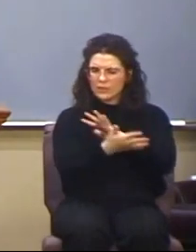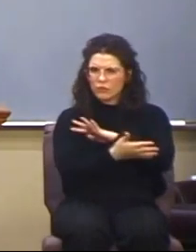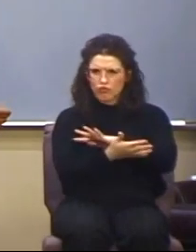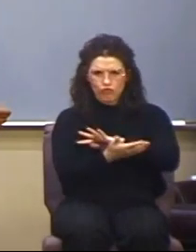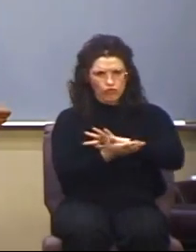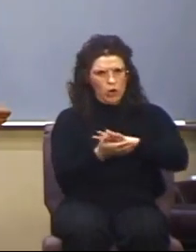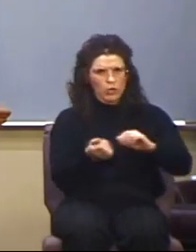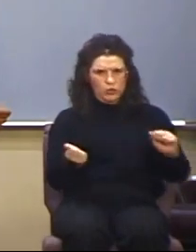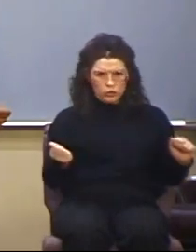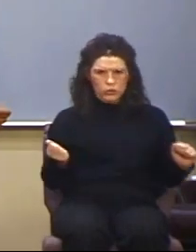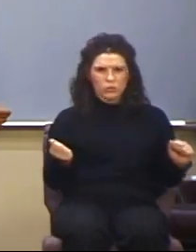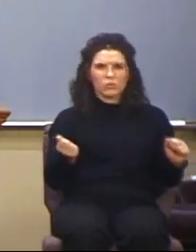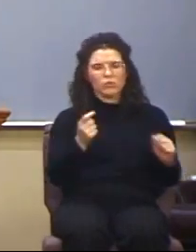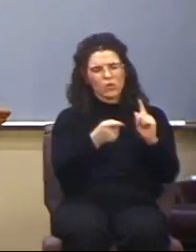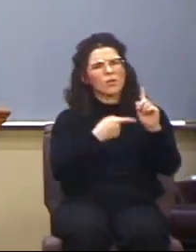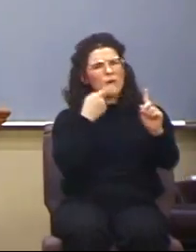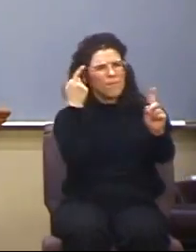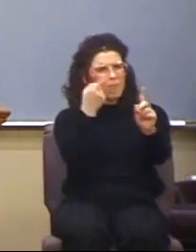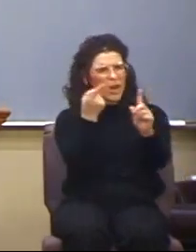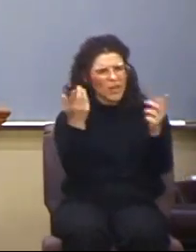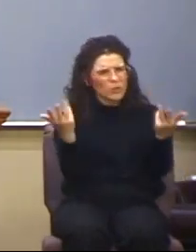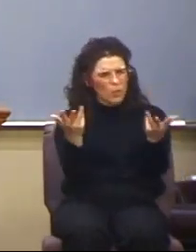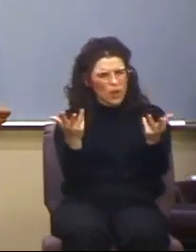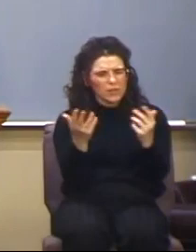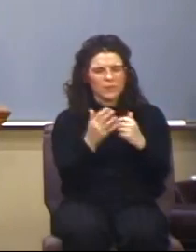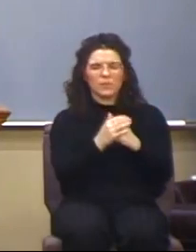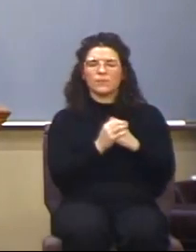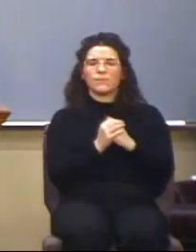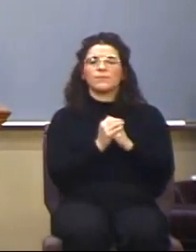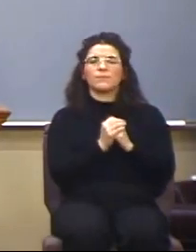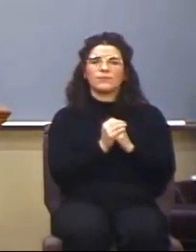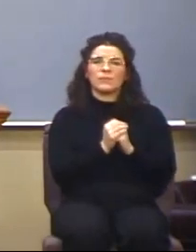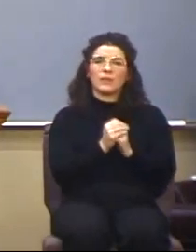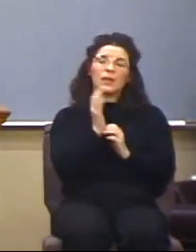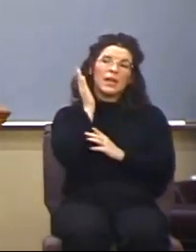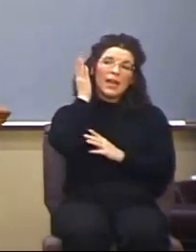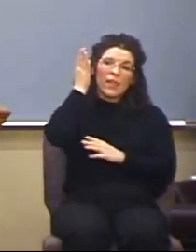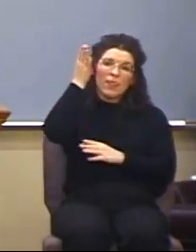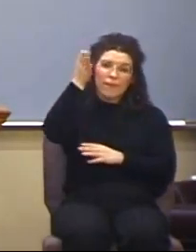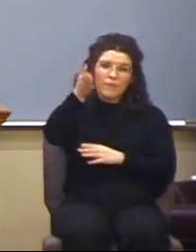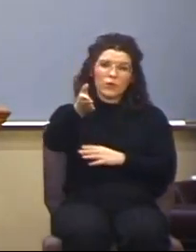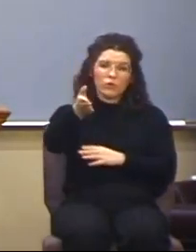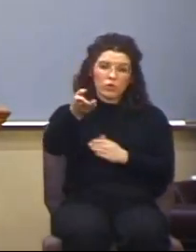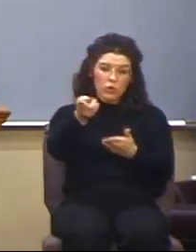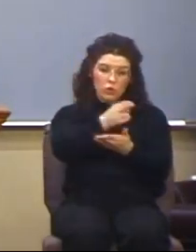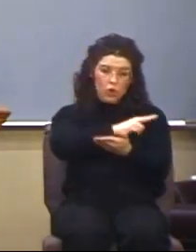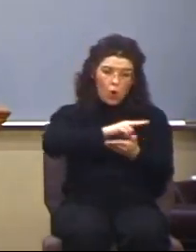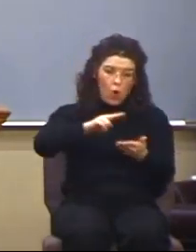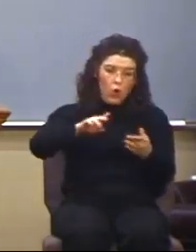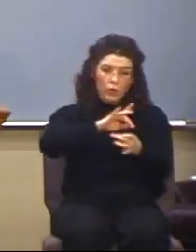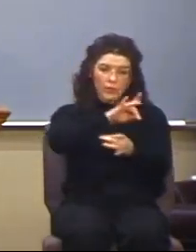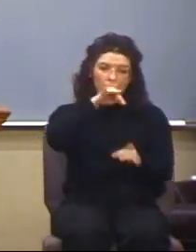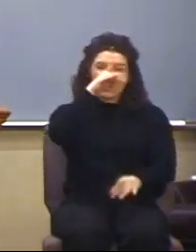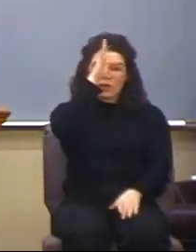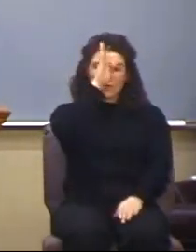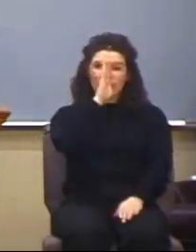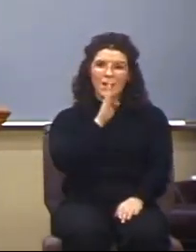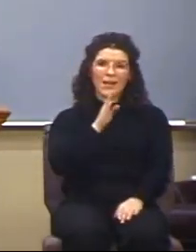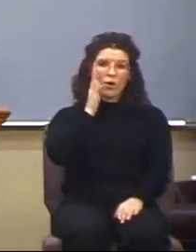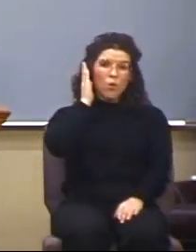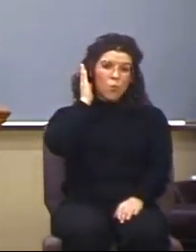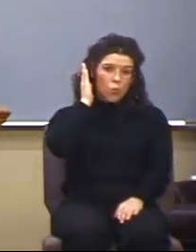here's the point. In the future, the Holy Spirit of God will